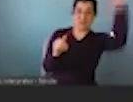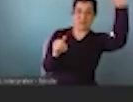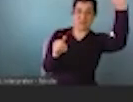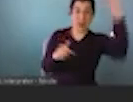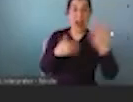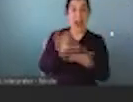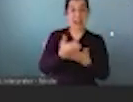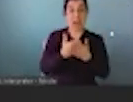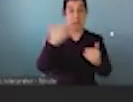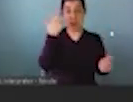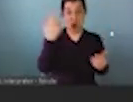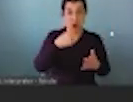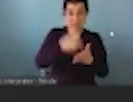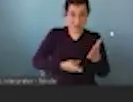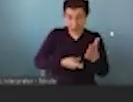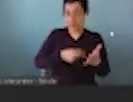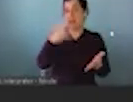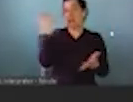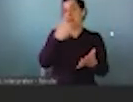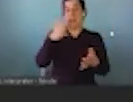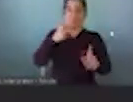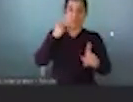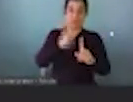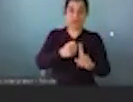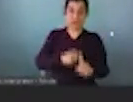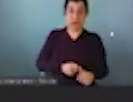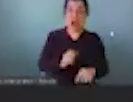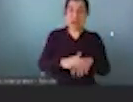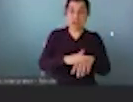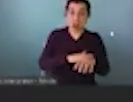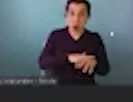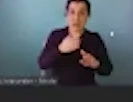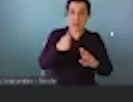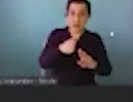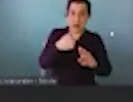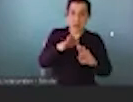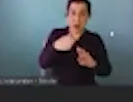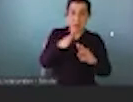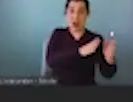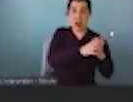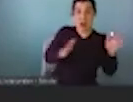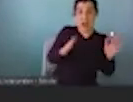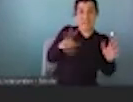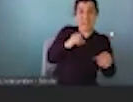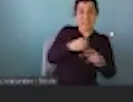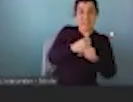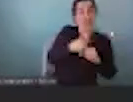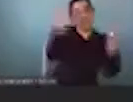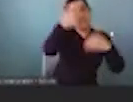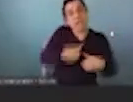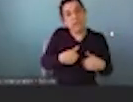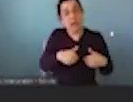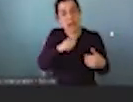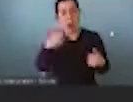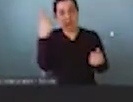are so large and has happened slowly over 50 years that we have kind of failed to recognize the